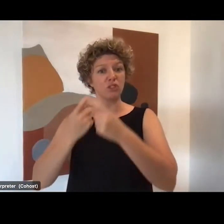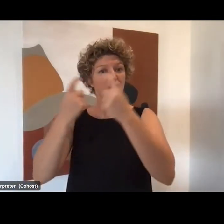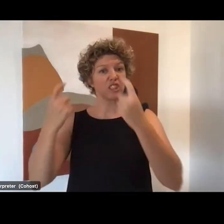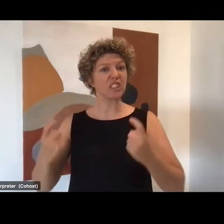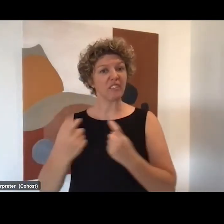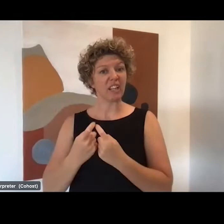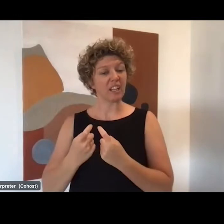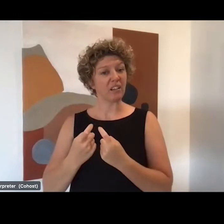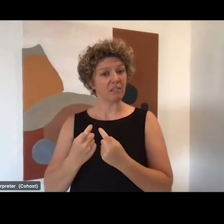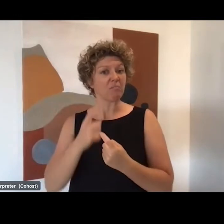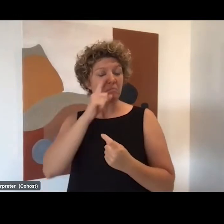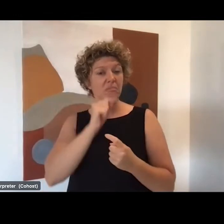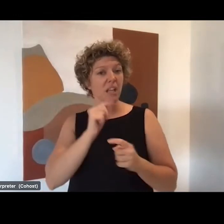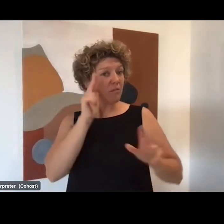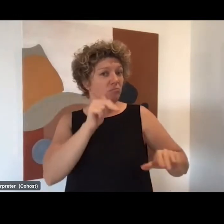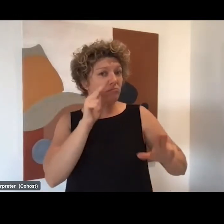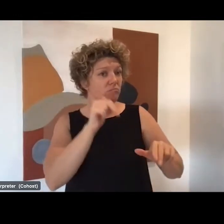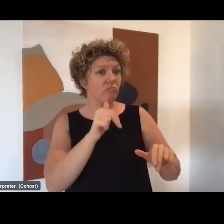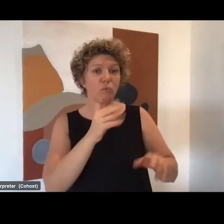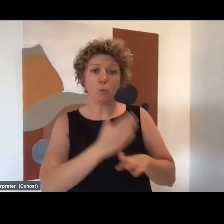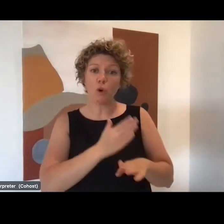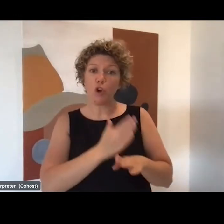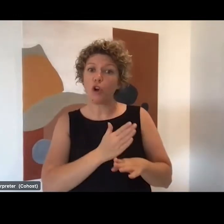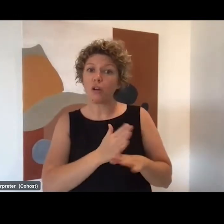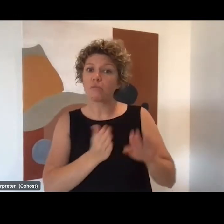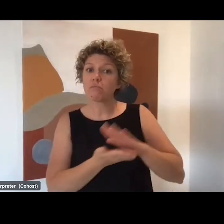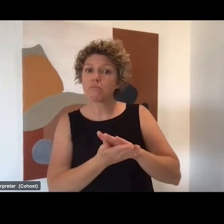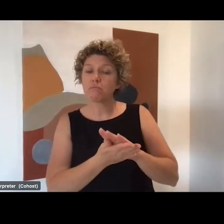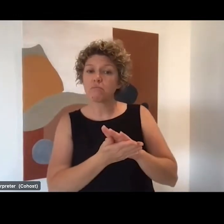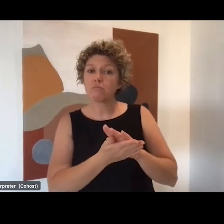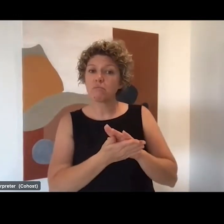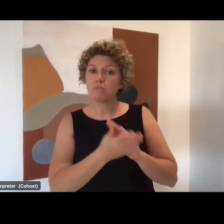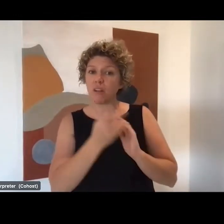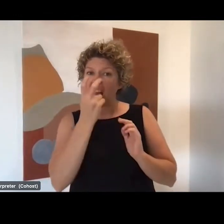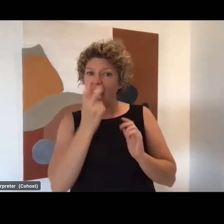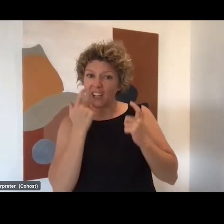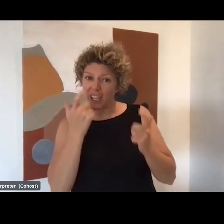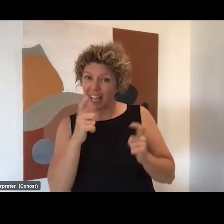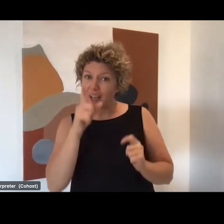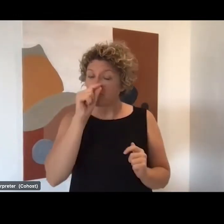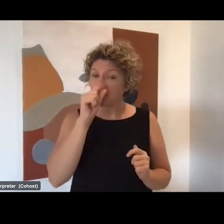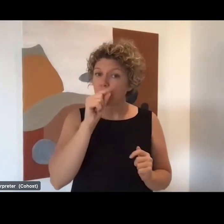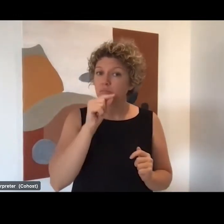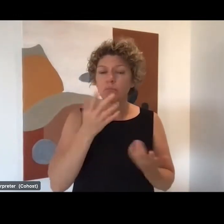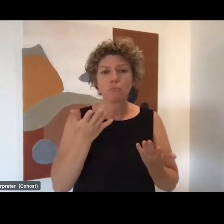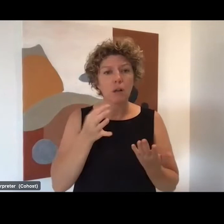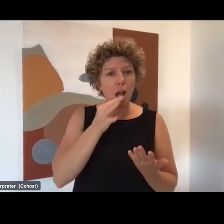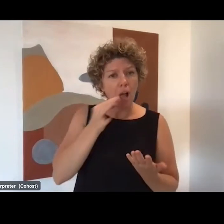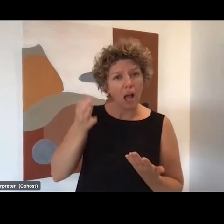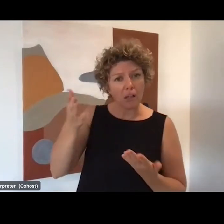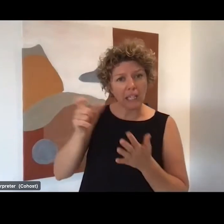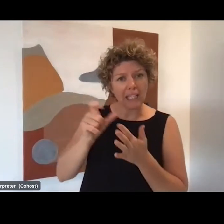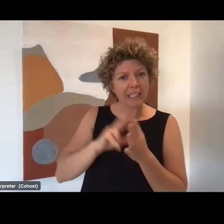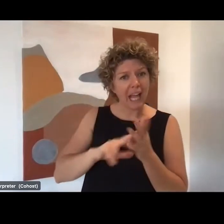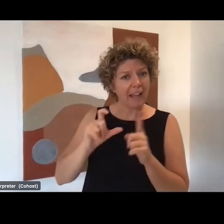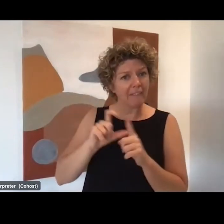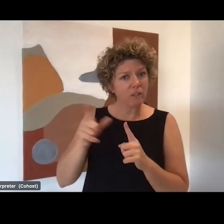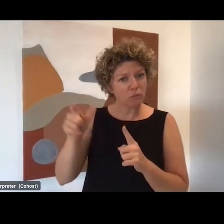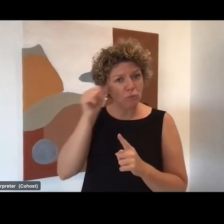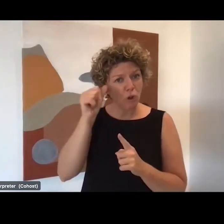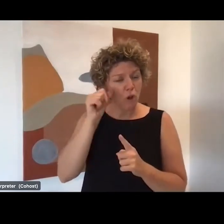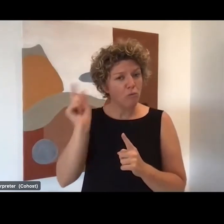personal care workers. I think we have to look at that as a pipeline as well. I don't know, David, you've got some views on that,